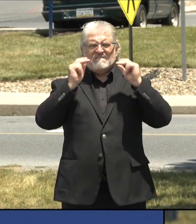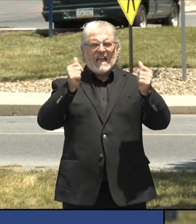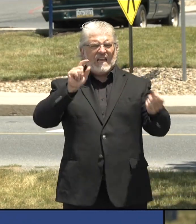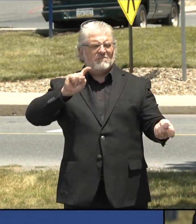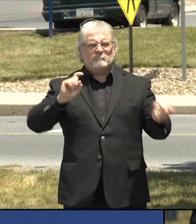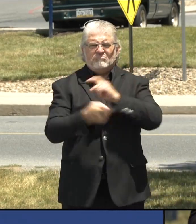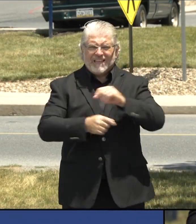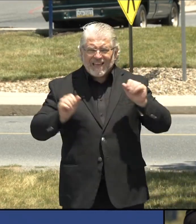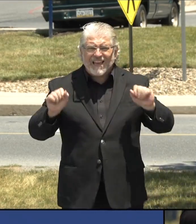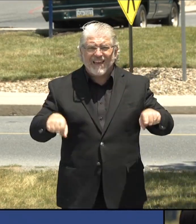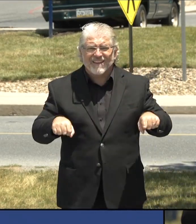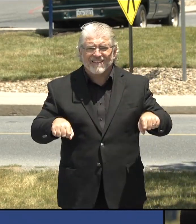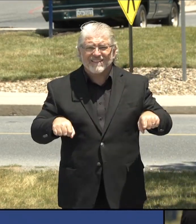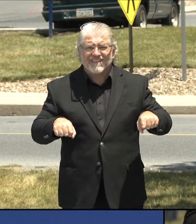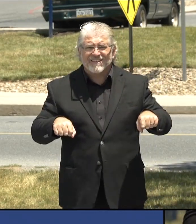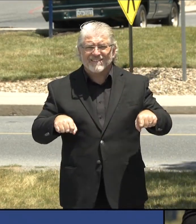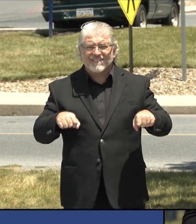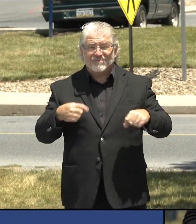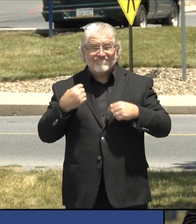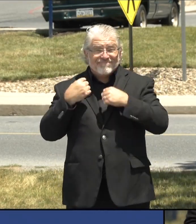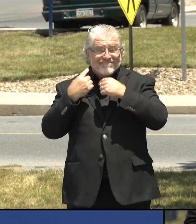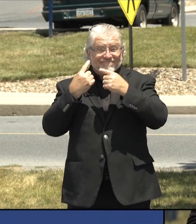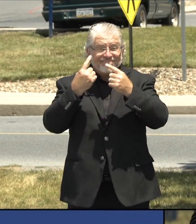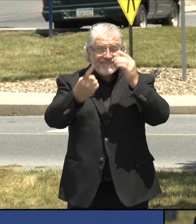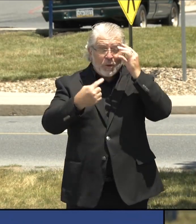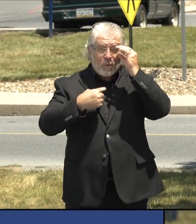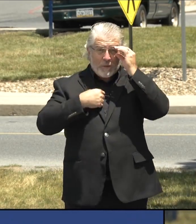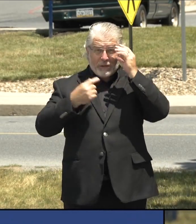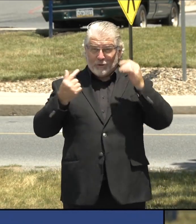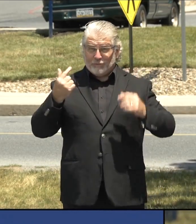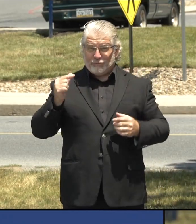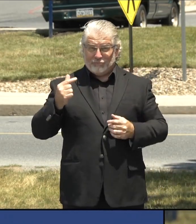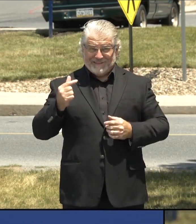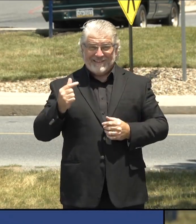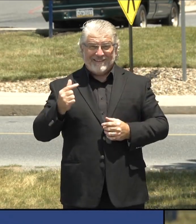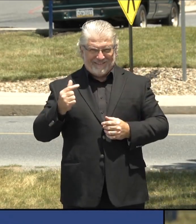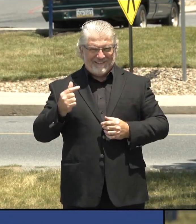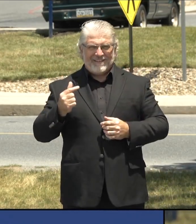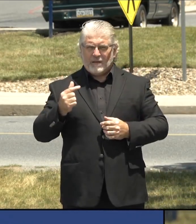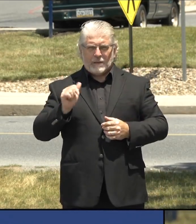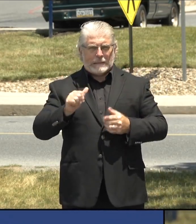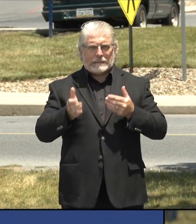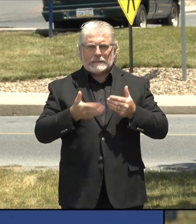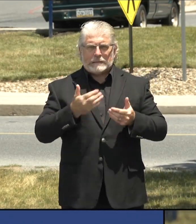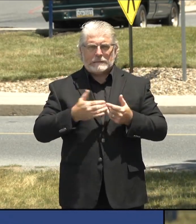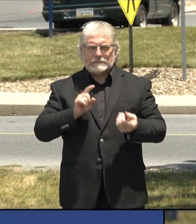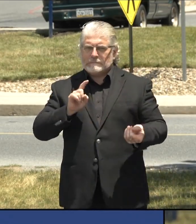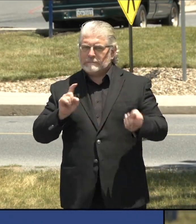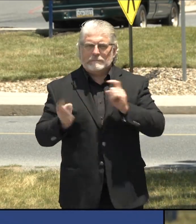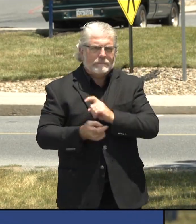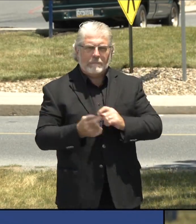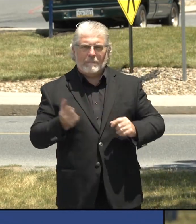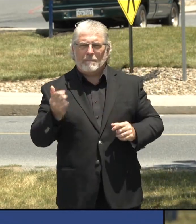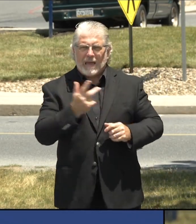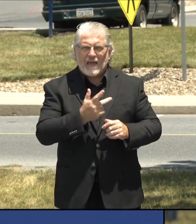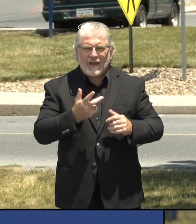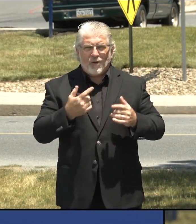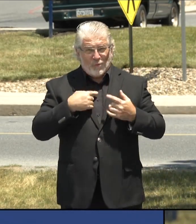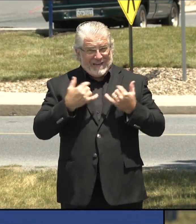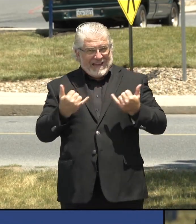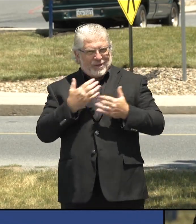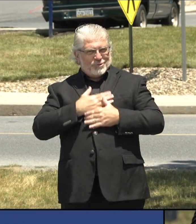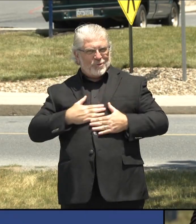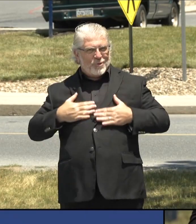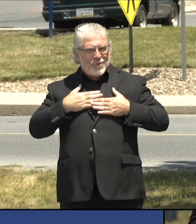It has been great to be in the green zone and to be able to resume some of the activities we like to do or just to be able to more easily go